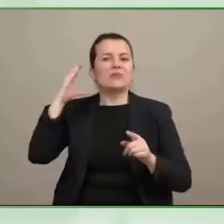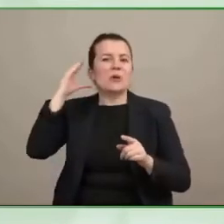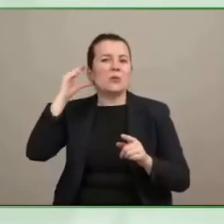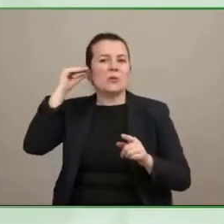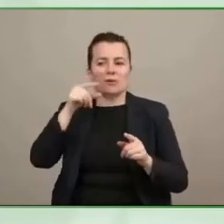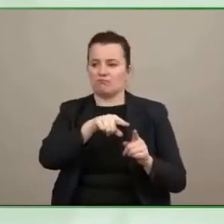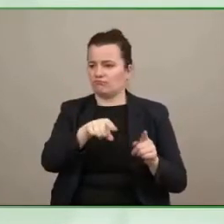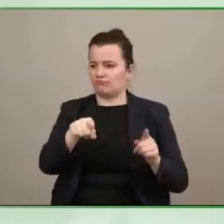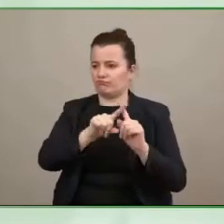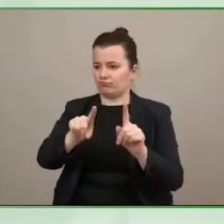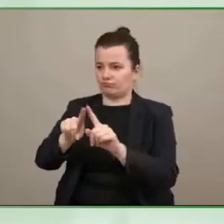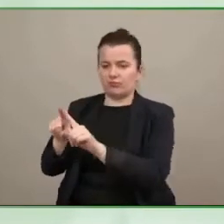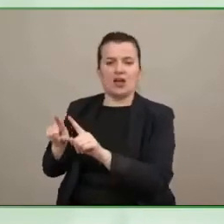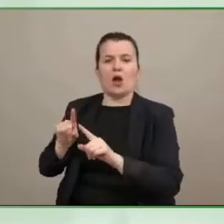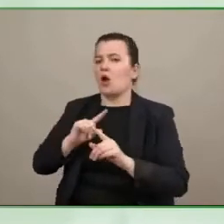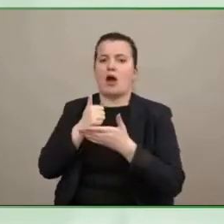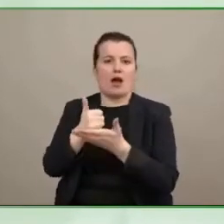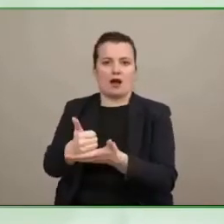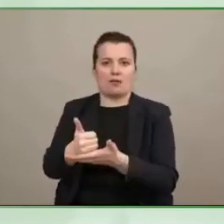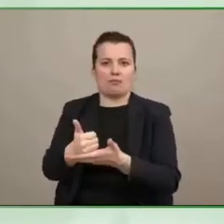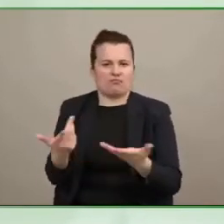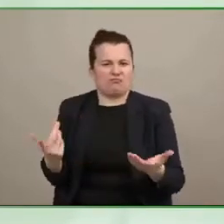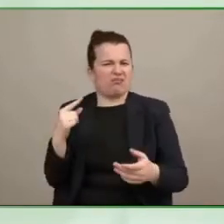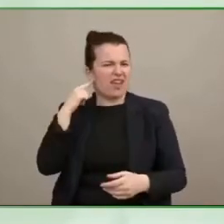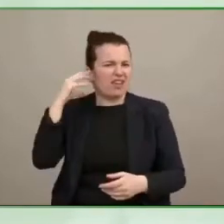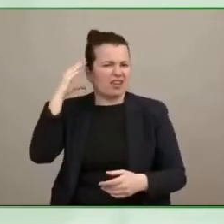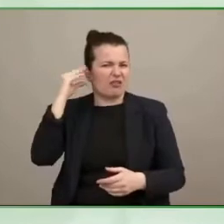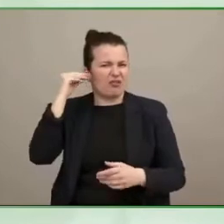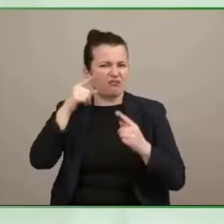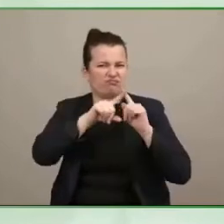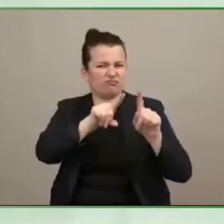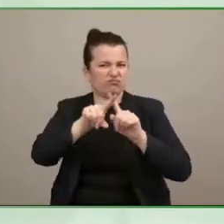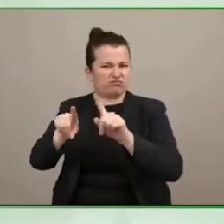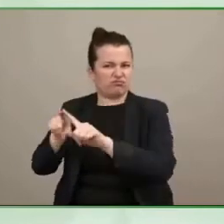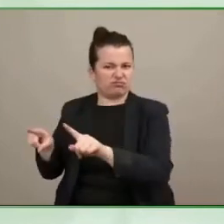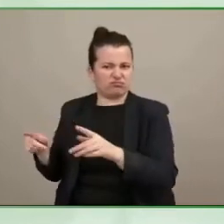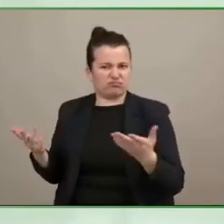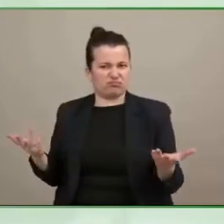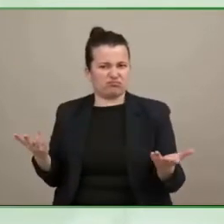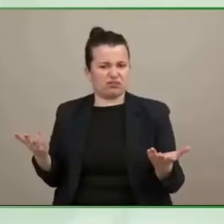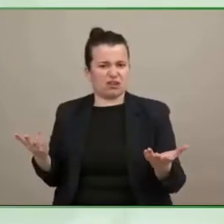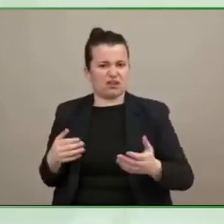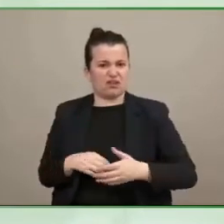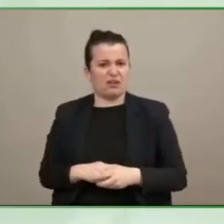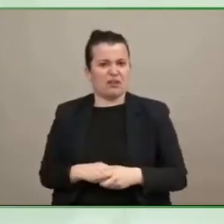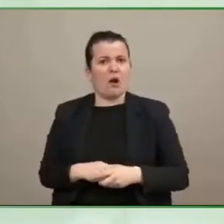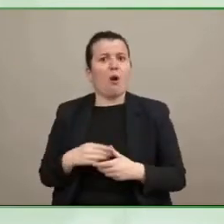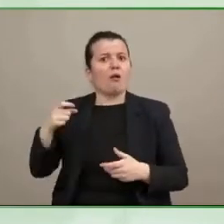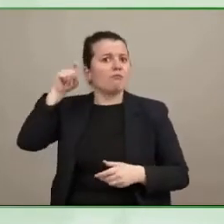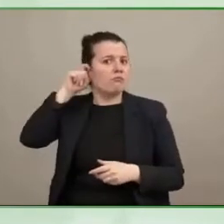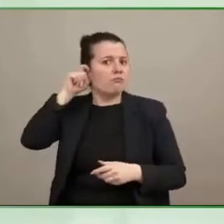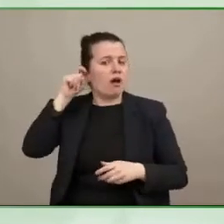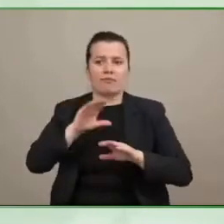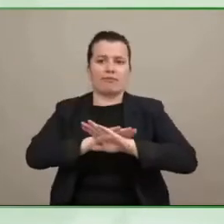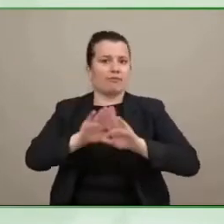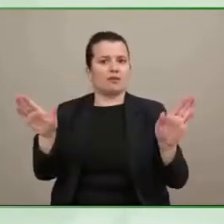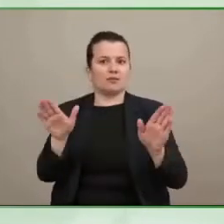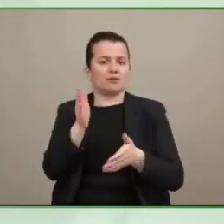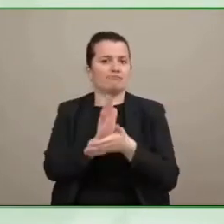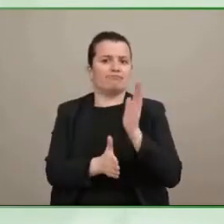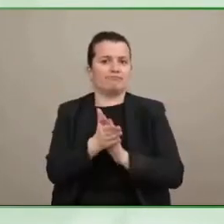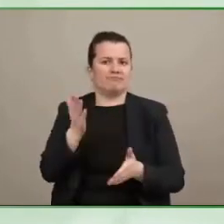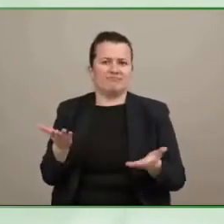of people with hearing loss because if you always do it to the lowest common denominator you're never going to progress